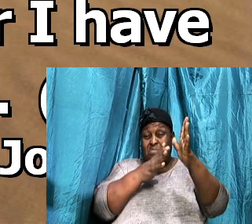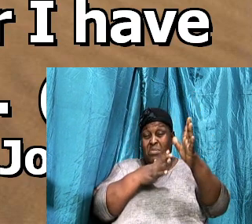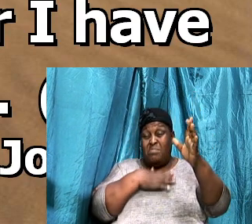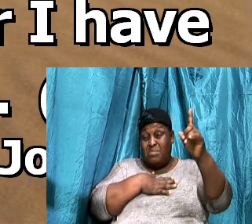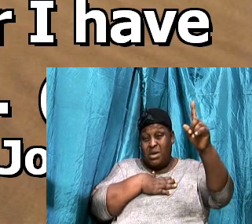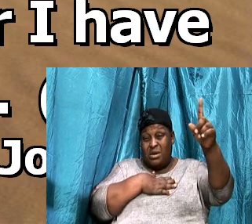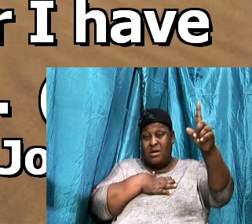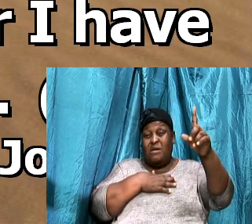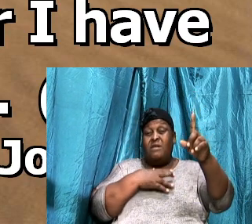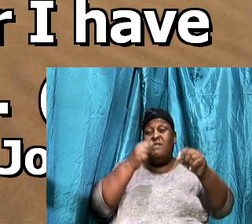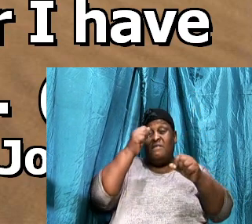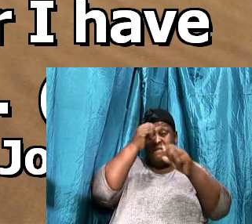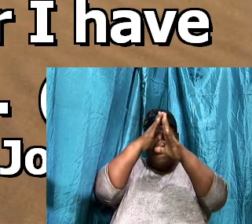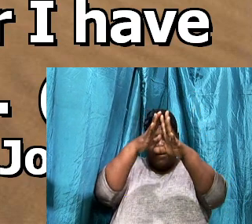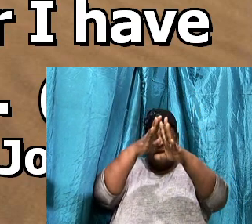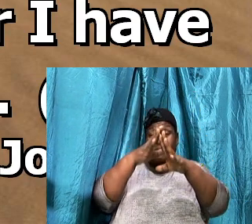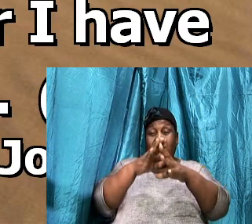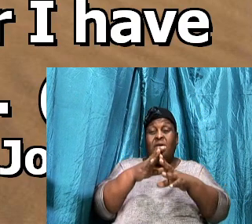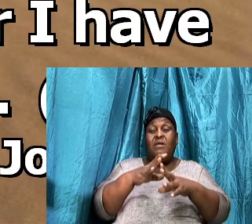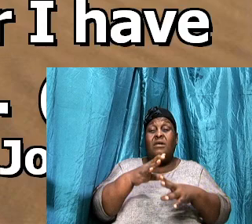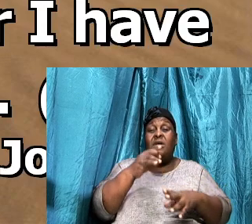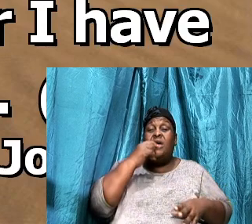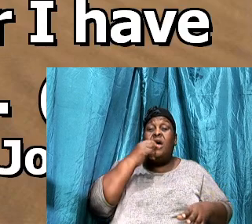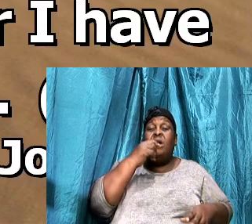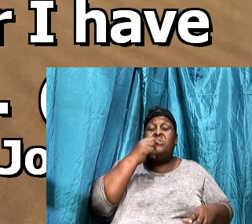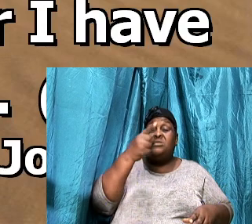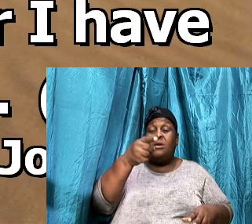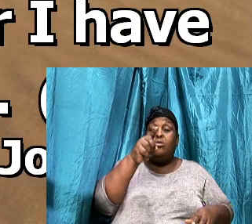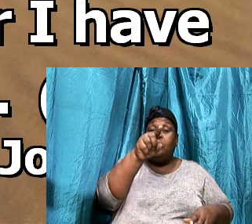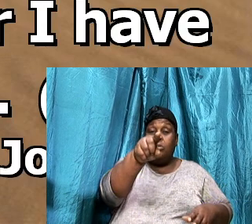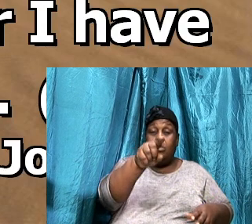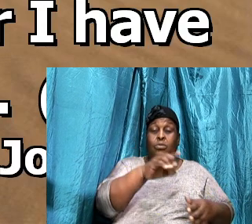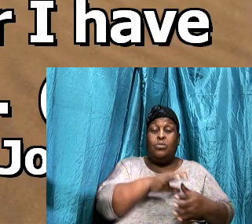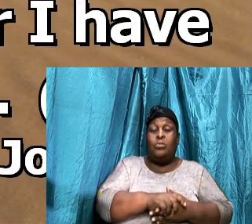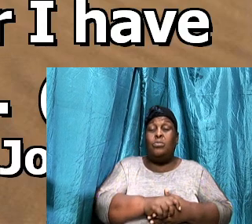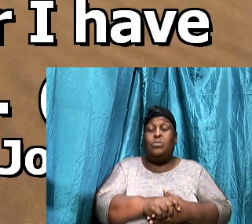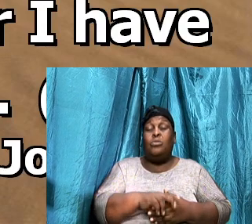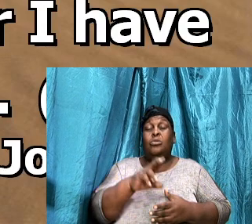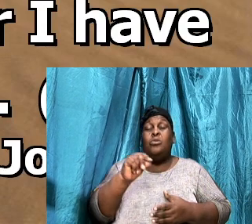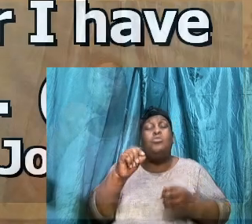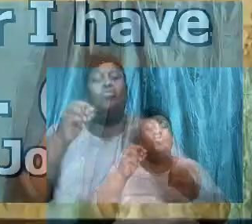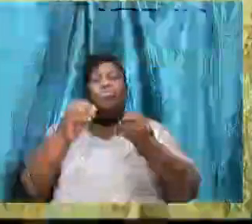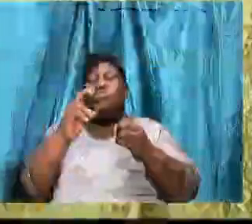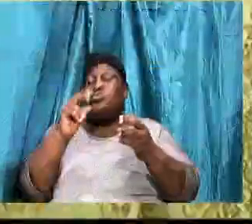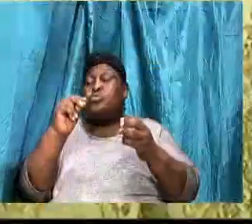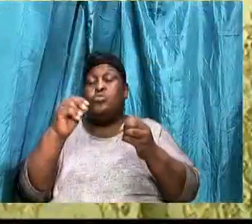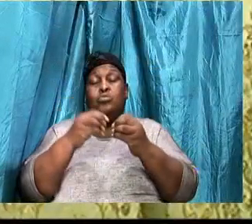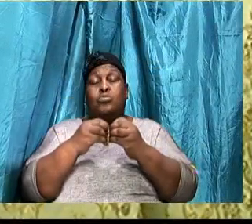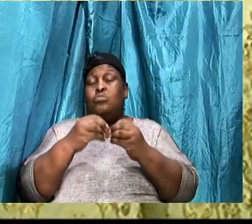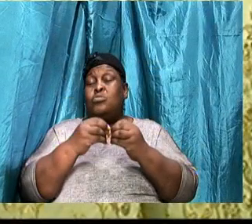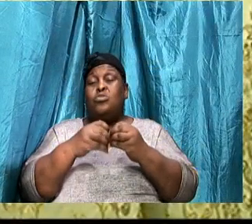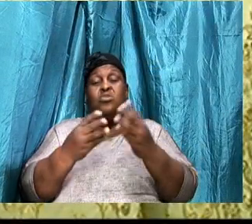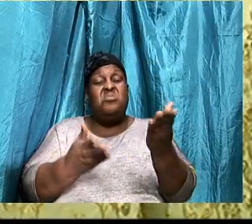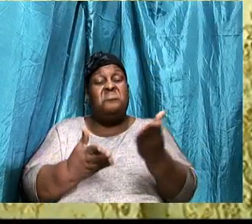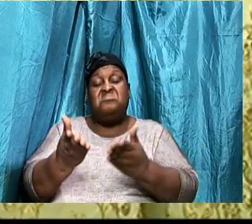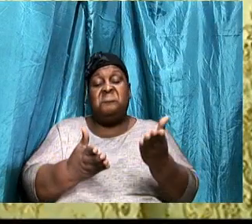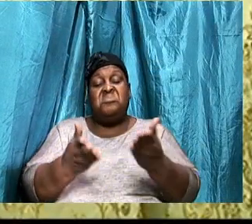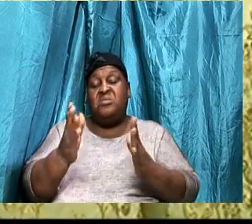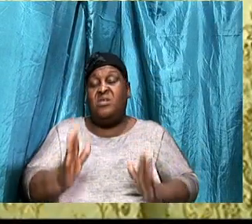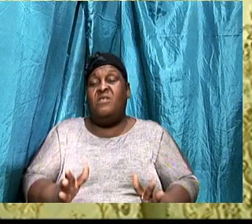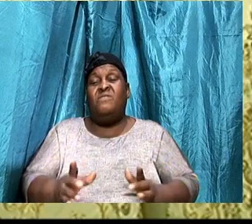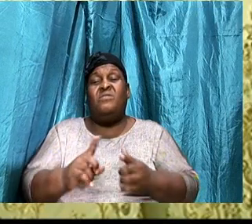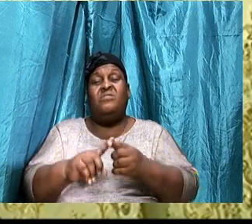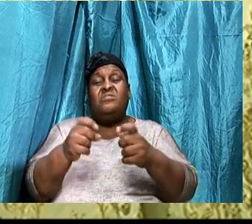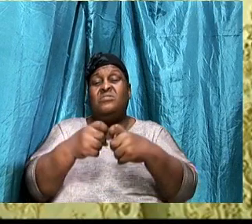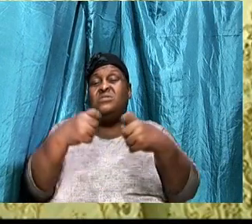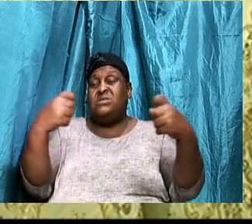So I want you to know today that you are no longer a servant. You are no longer a servant to